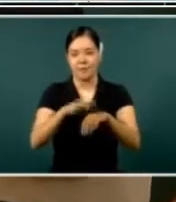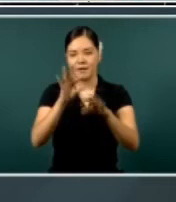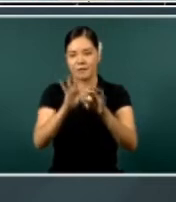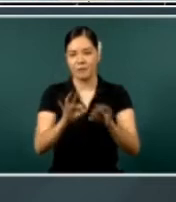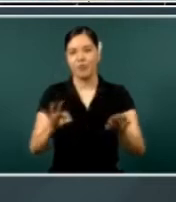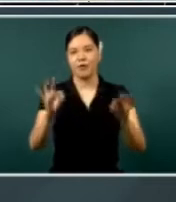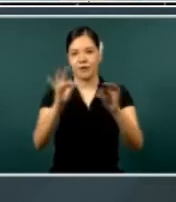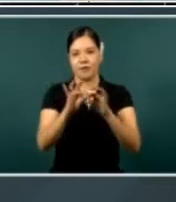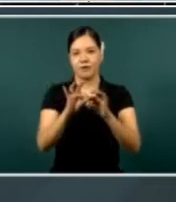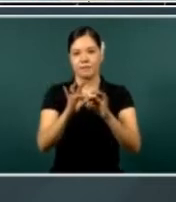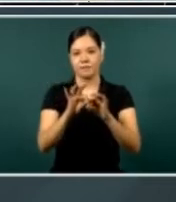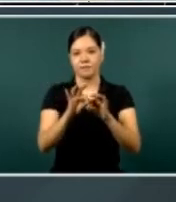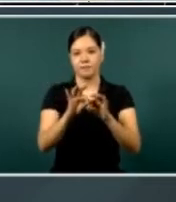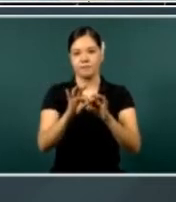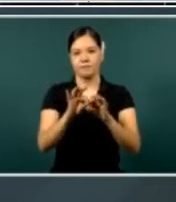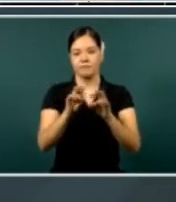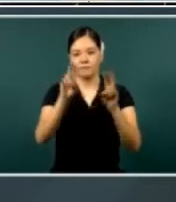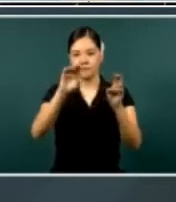uh,